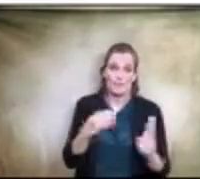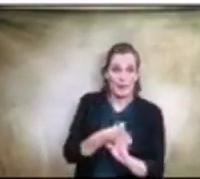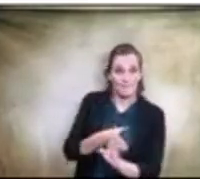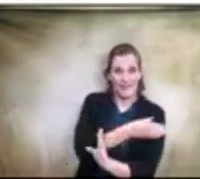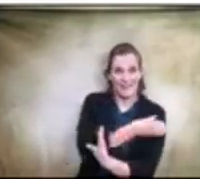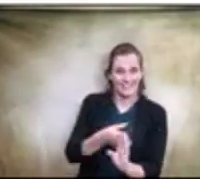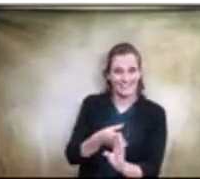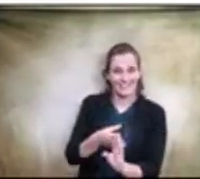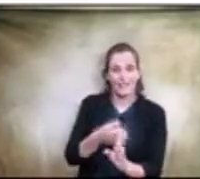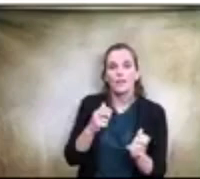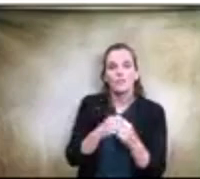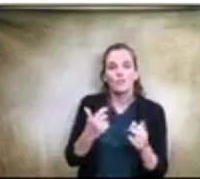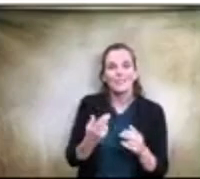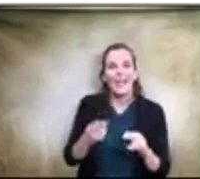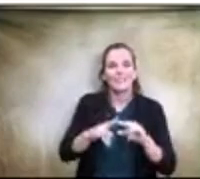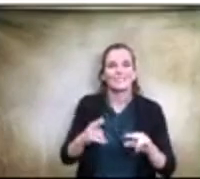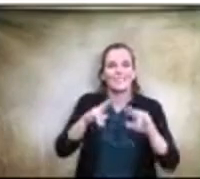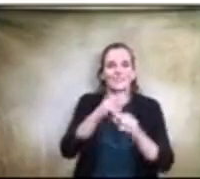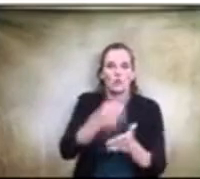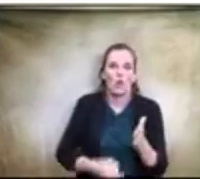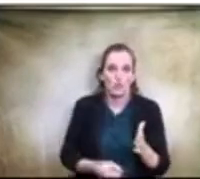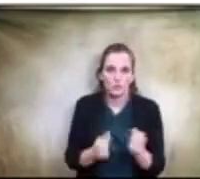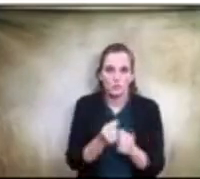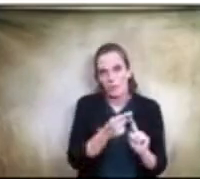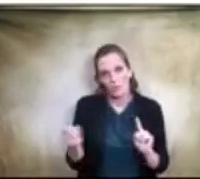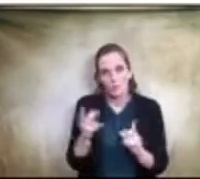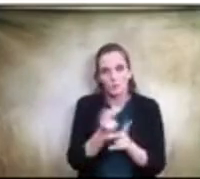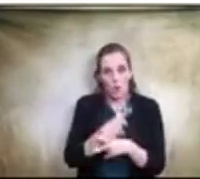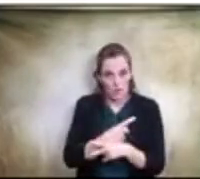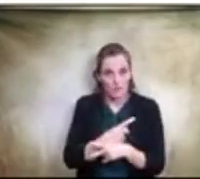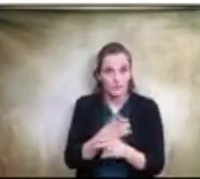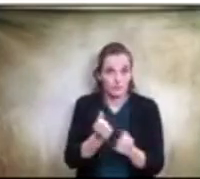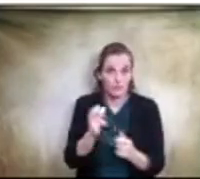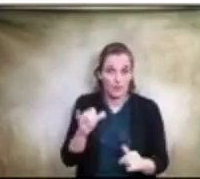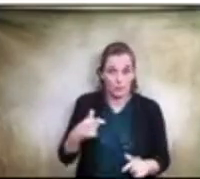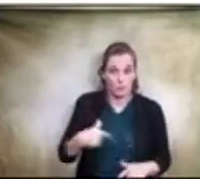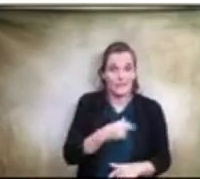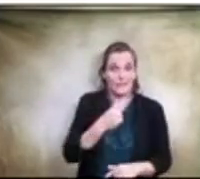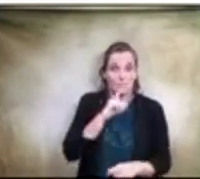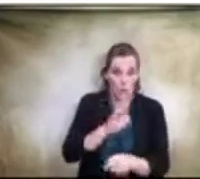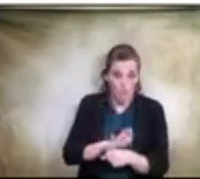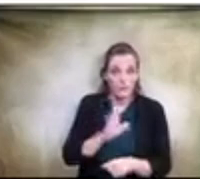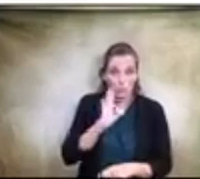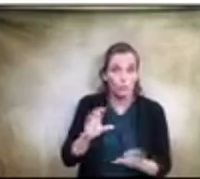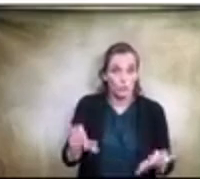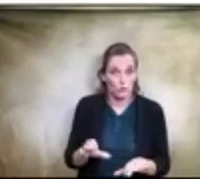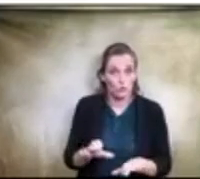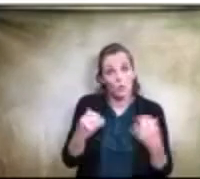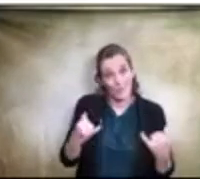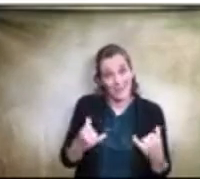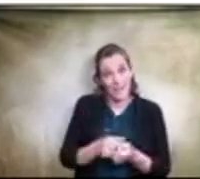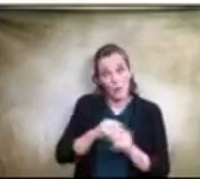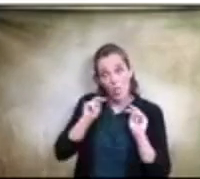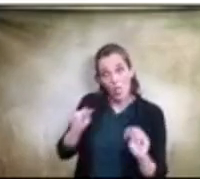costs associated with these projects that we said we were going to do. And right now, as we stand, looking at